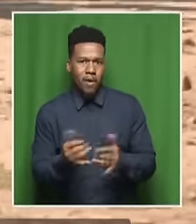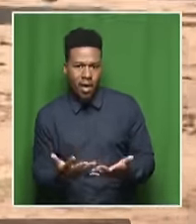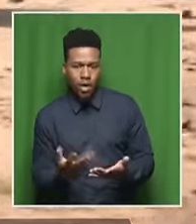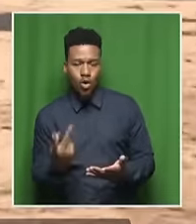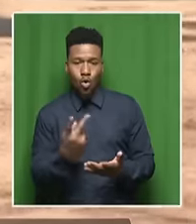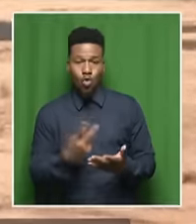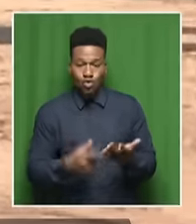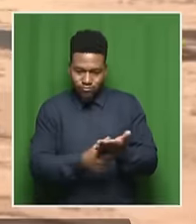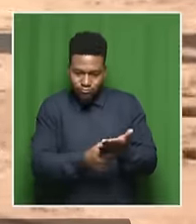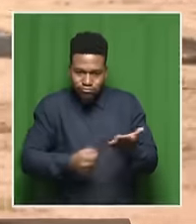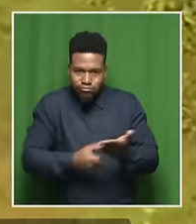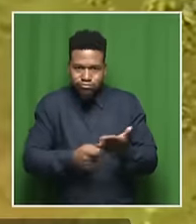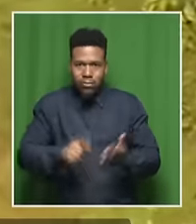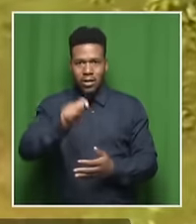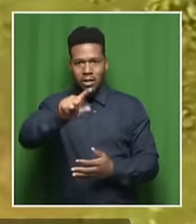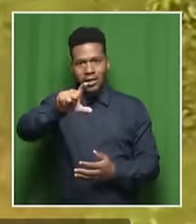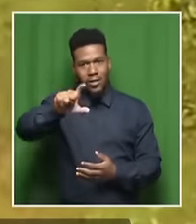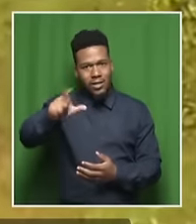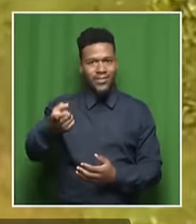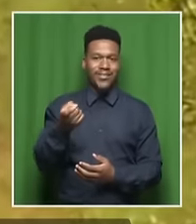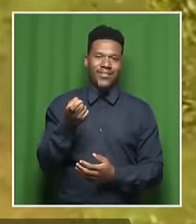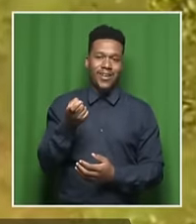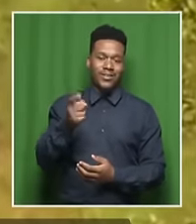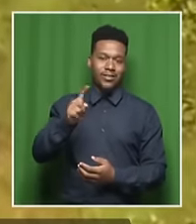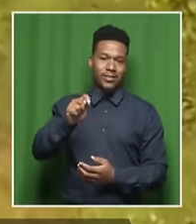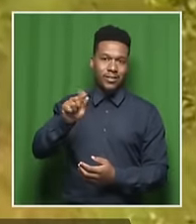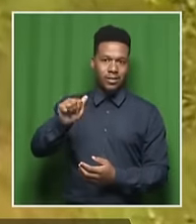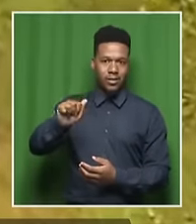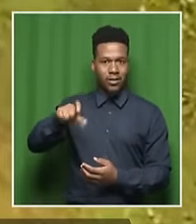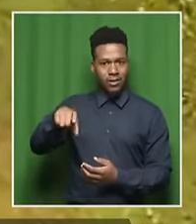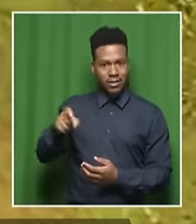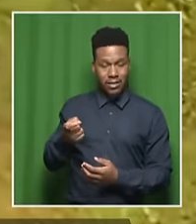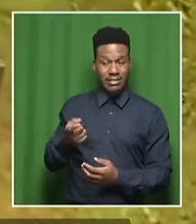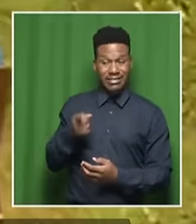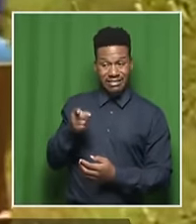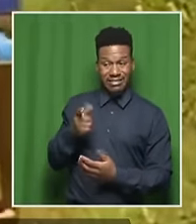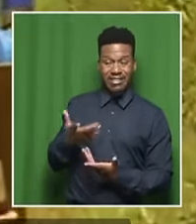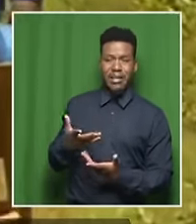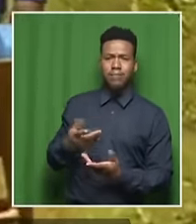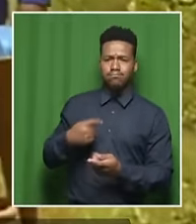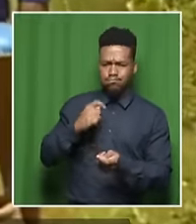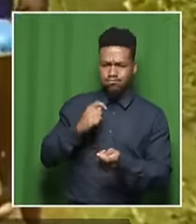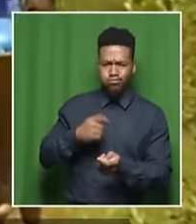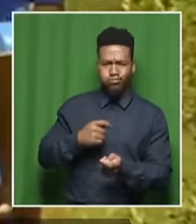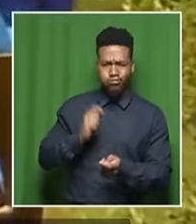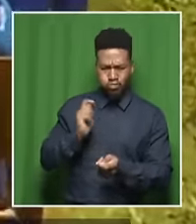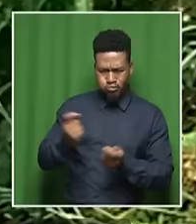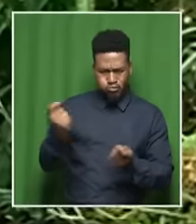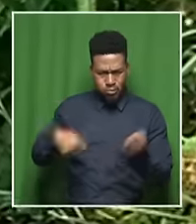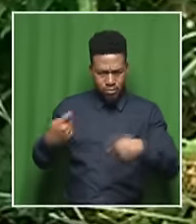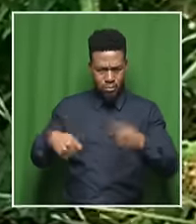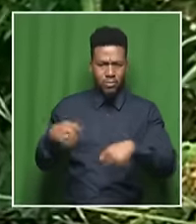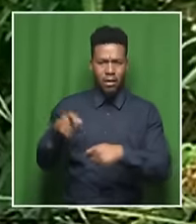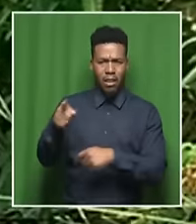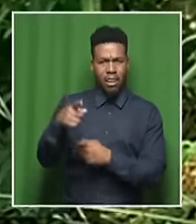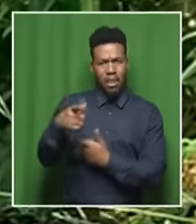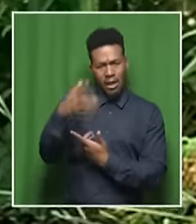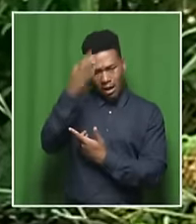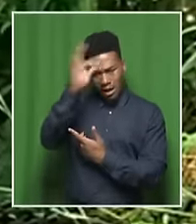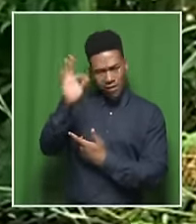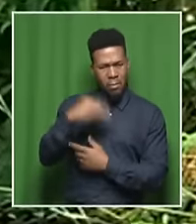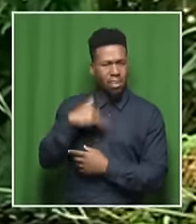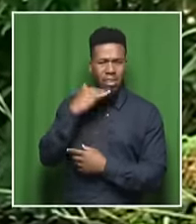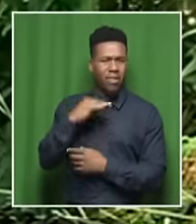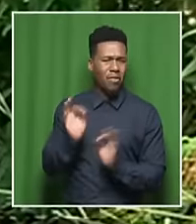increasingly no longer able to sustain just the salaries of civil servants. So this is the crisis we're moving towards, and